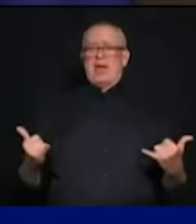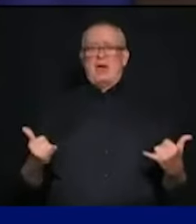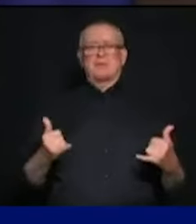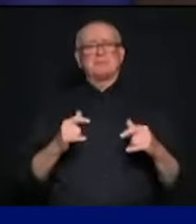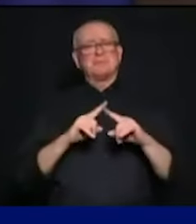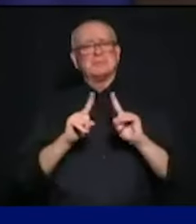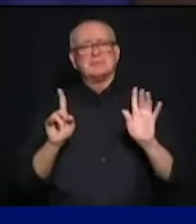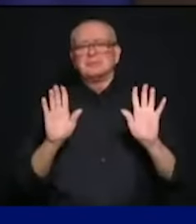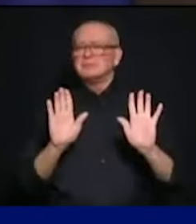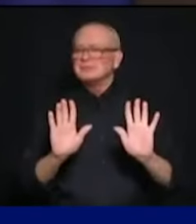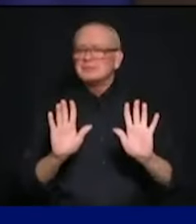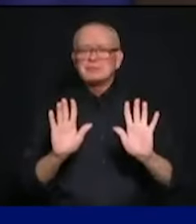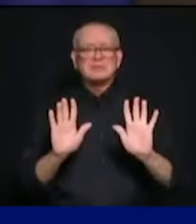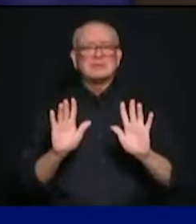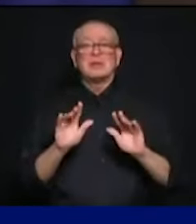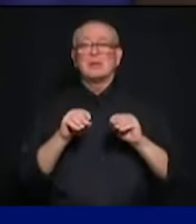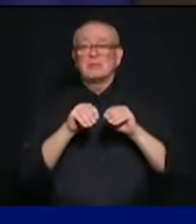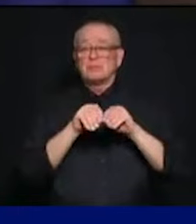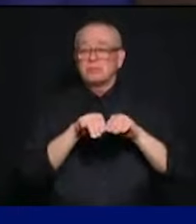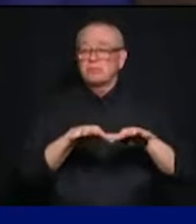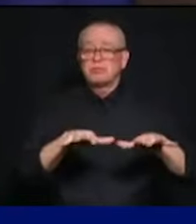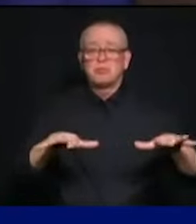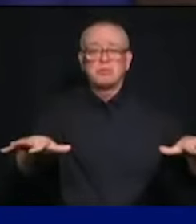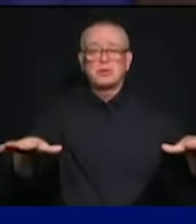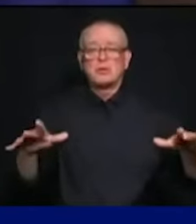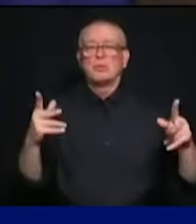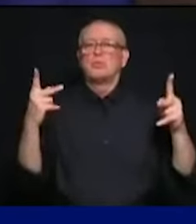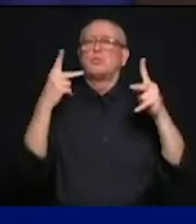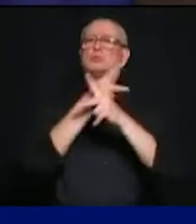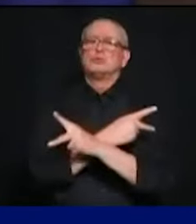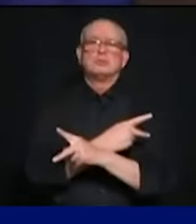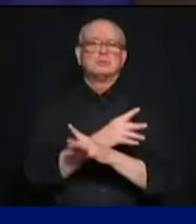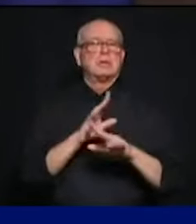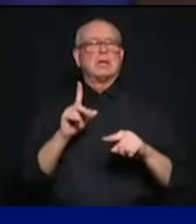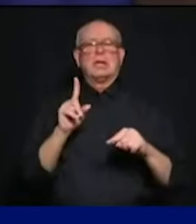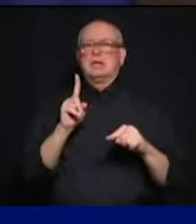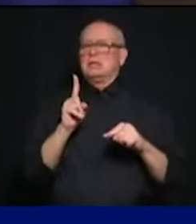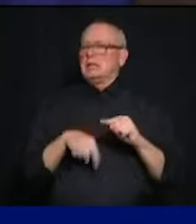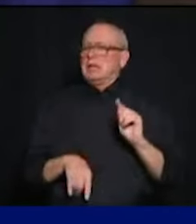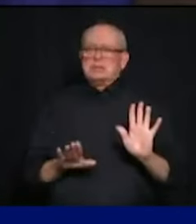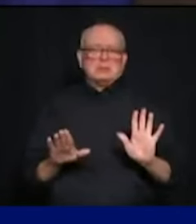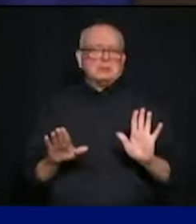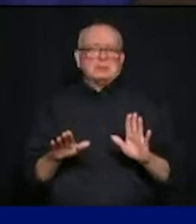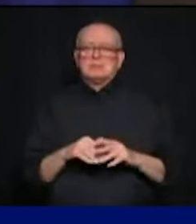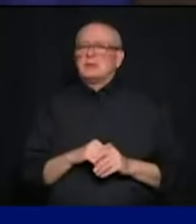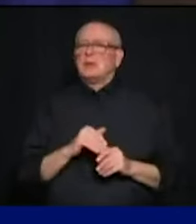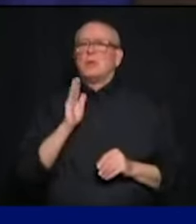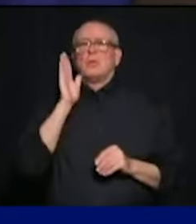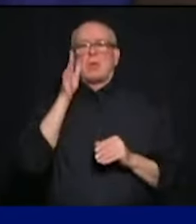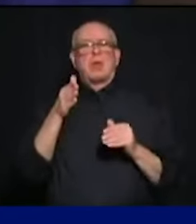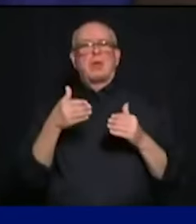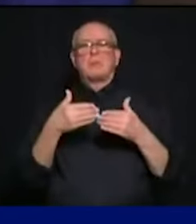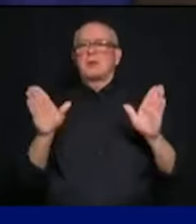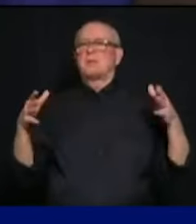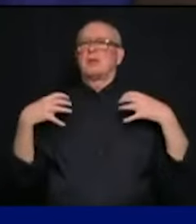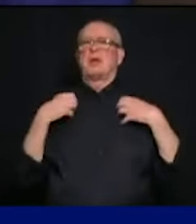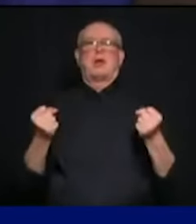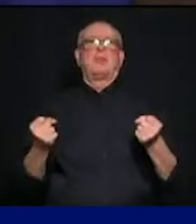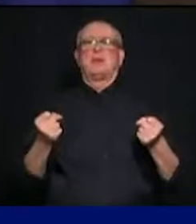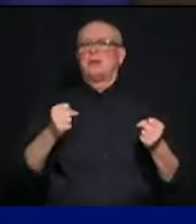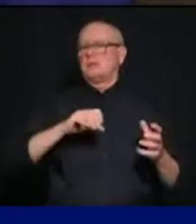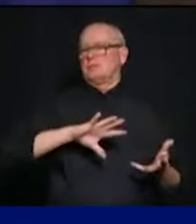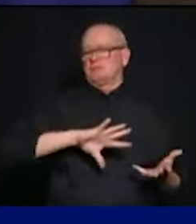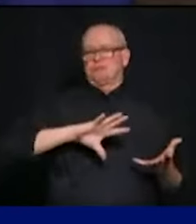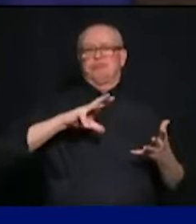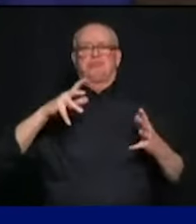That would create a public health catastrophe which would force an even more stringent lockdown in the future, leaving our economy even